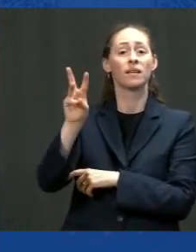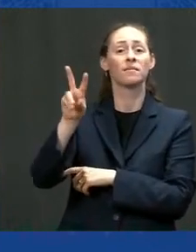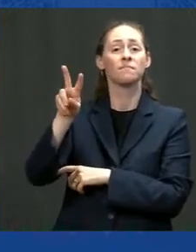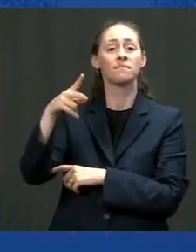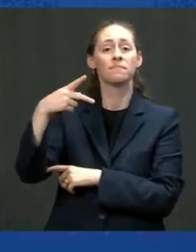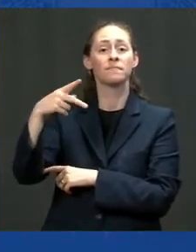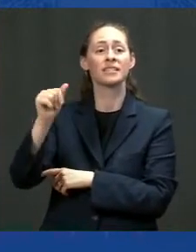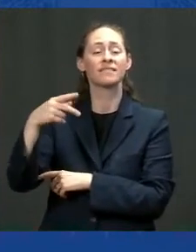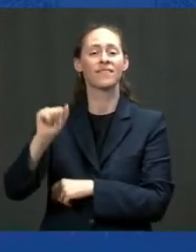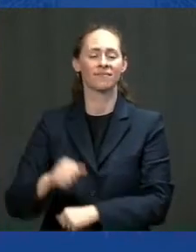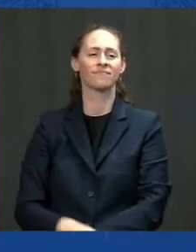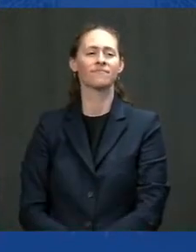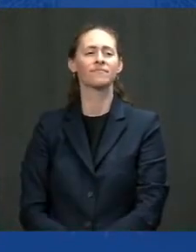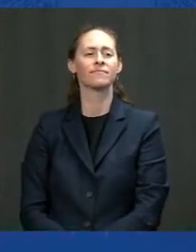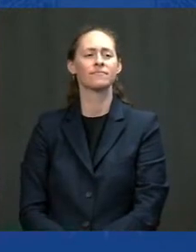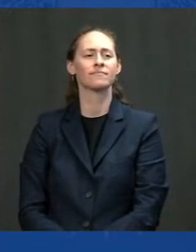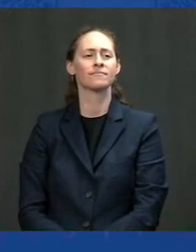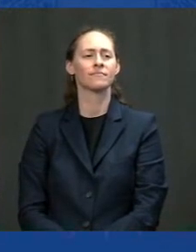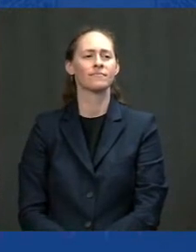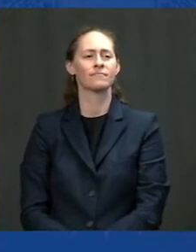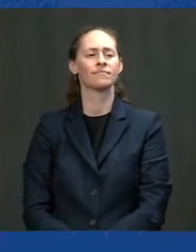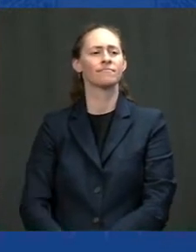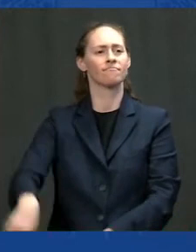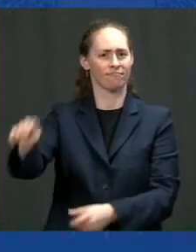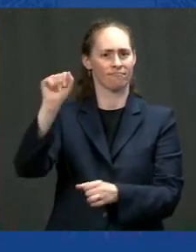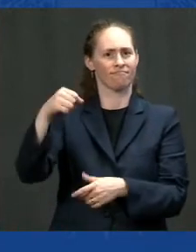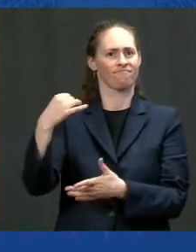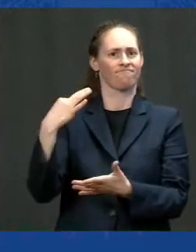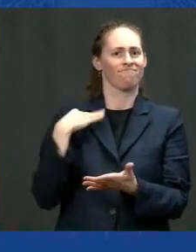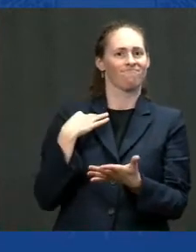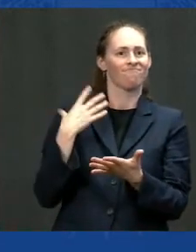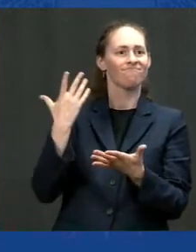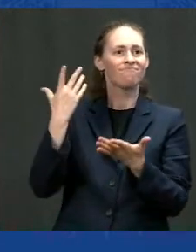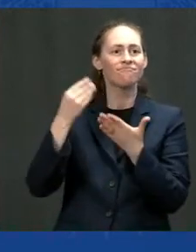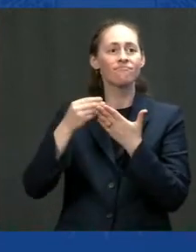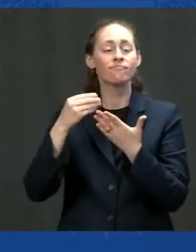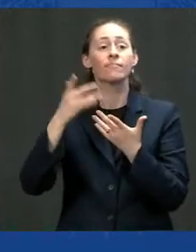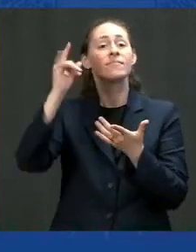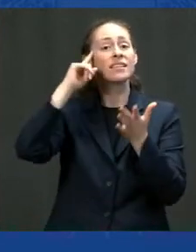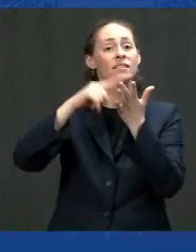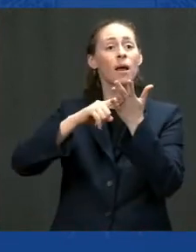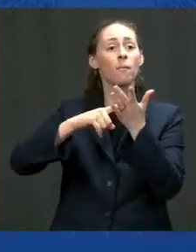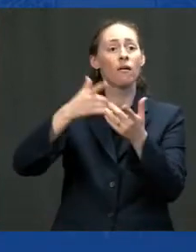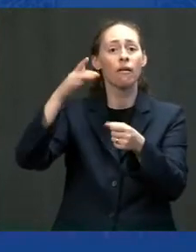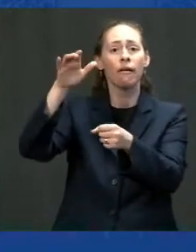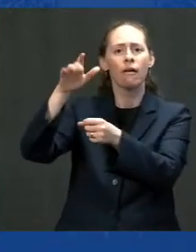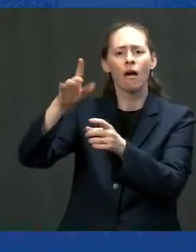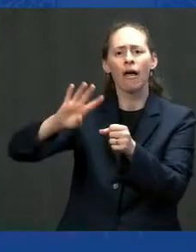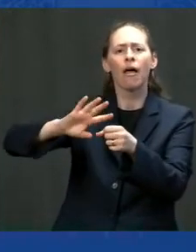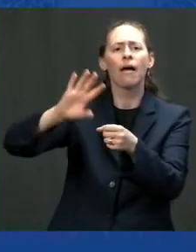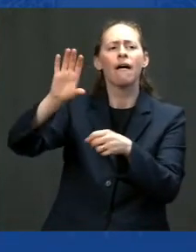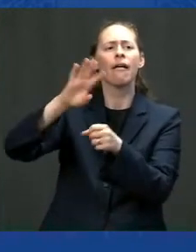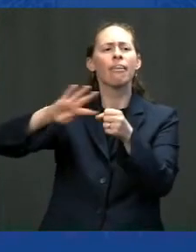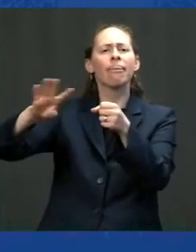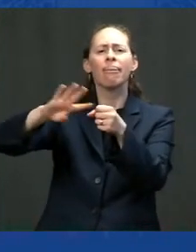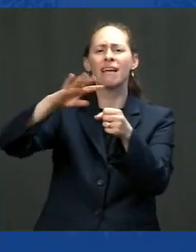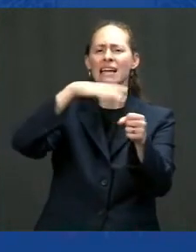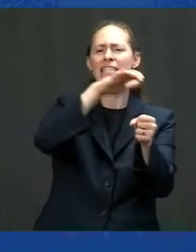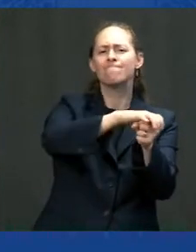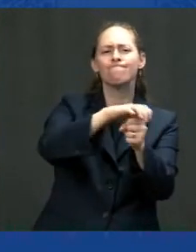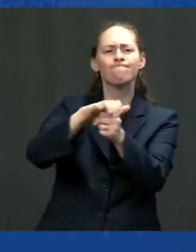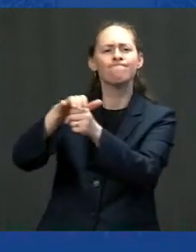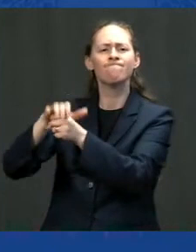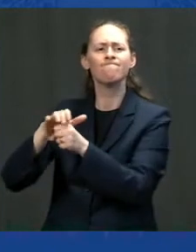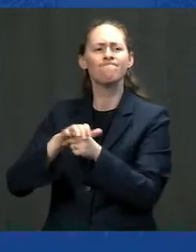apply for funds to cap those wells that are leaking methane, clean up abandoned coal mines, investing in bringing new employers into